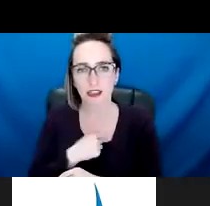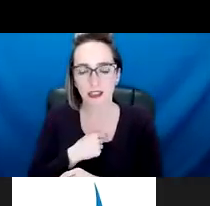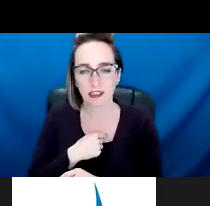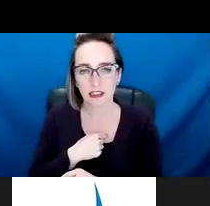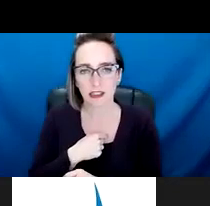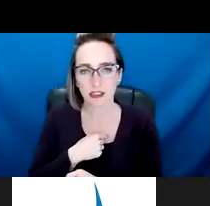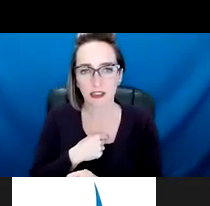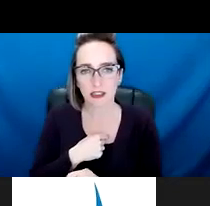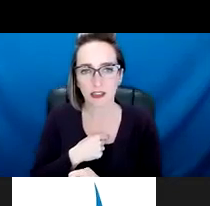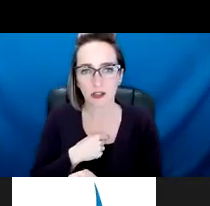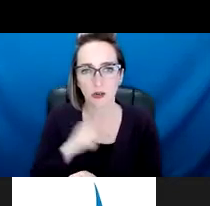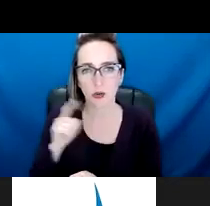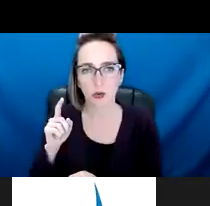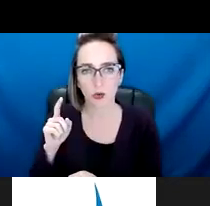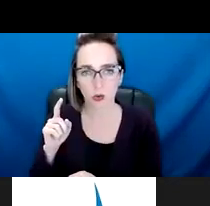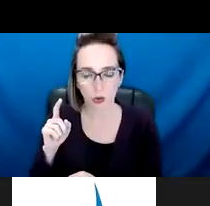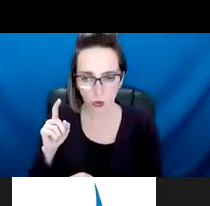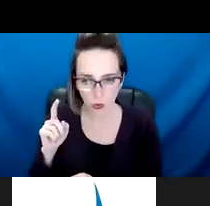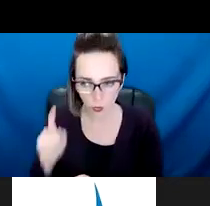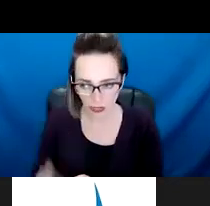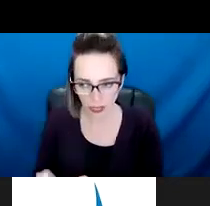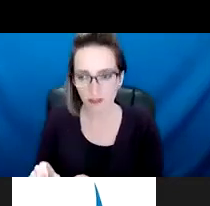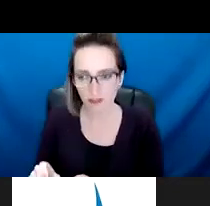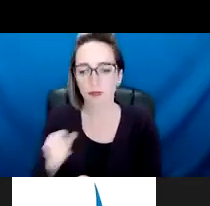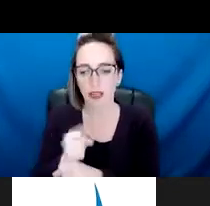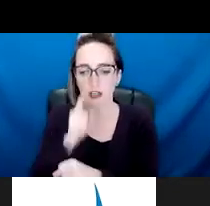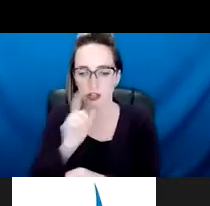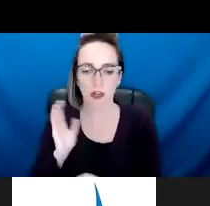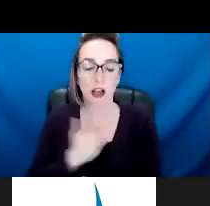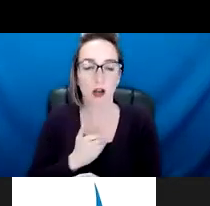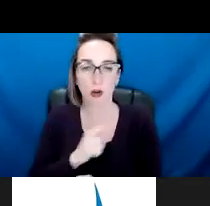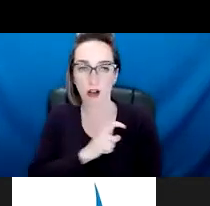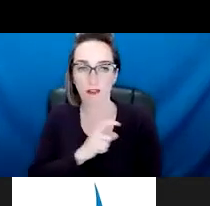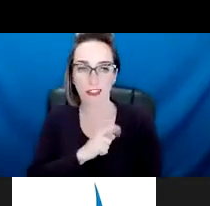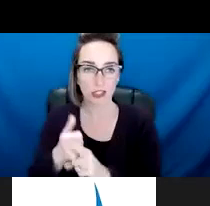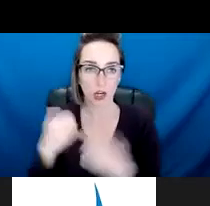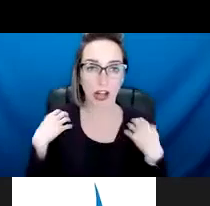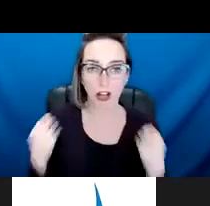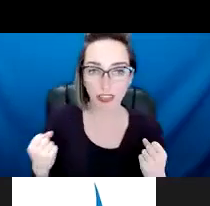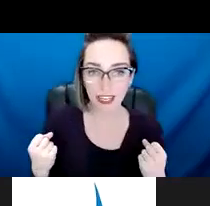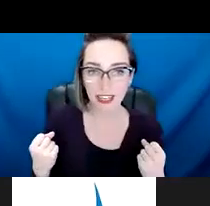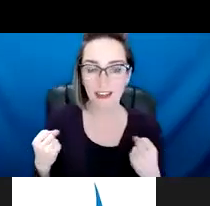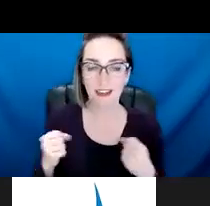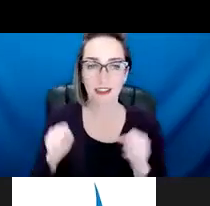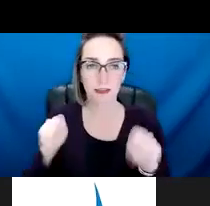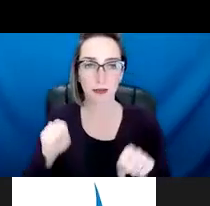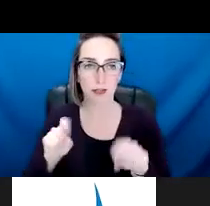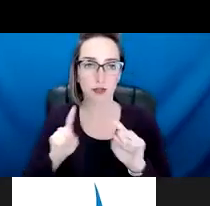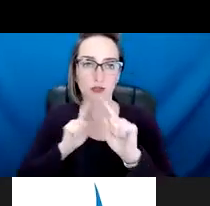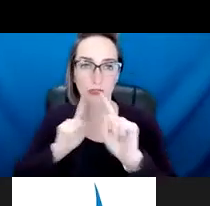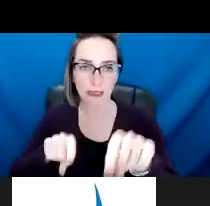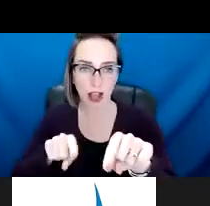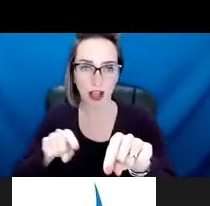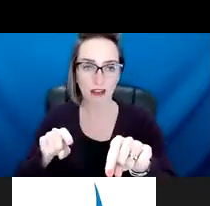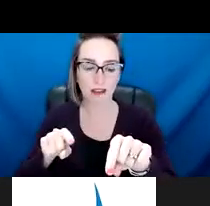uh, we have to have them in a good mind, a good state, uh, um, to be able to respond to certain incidents to be able to respond to